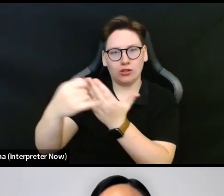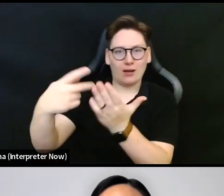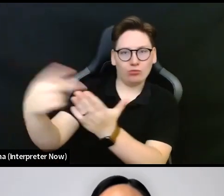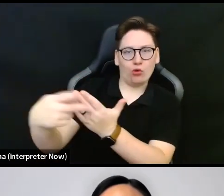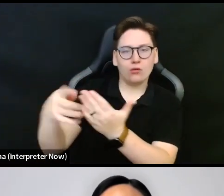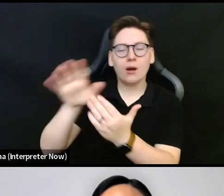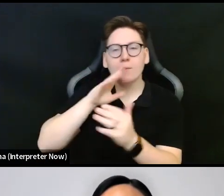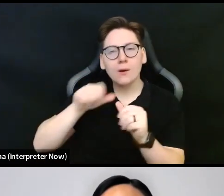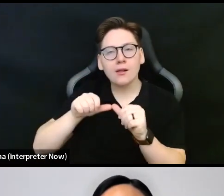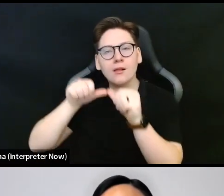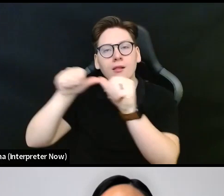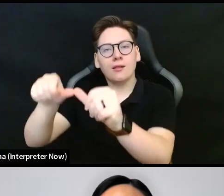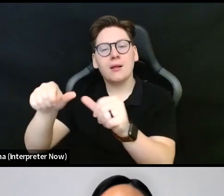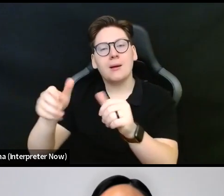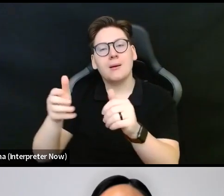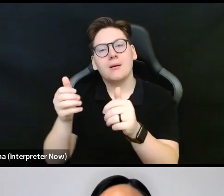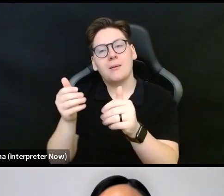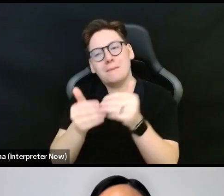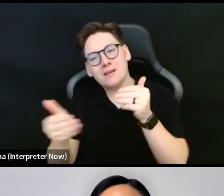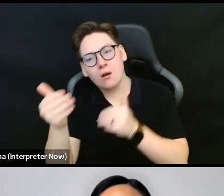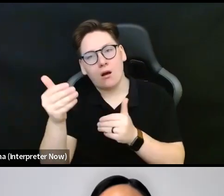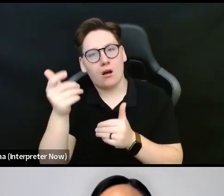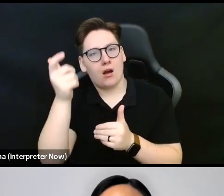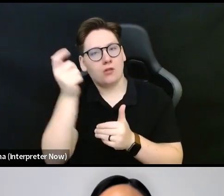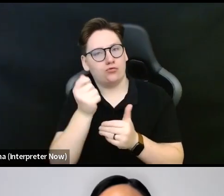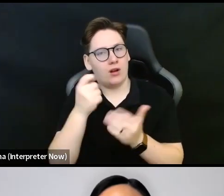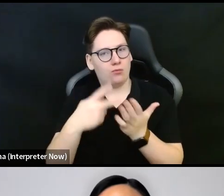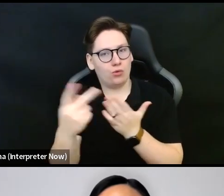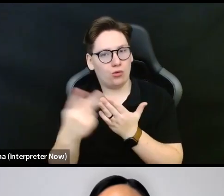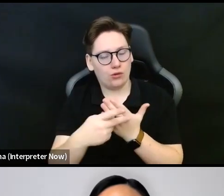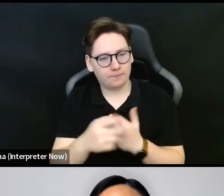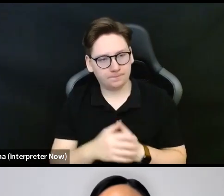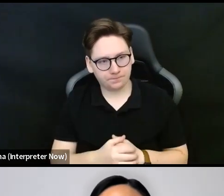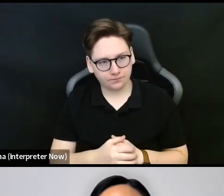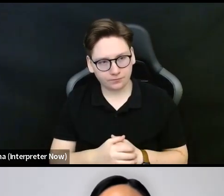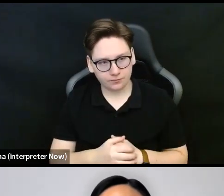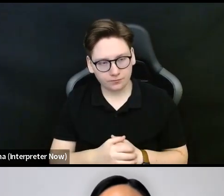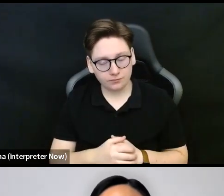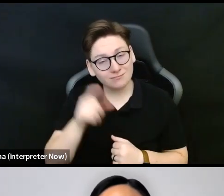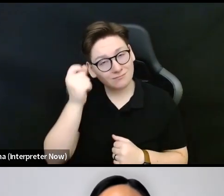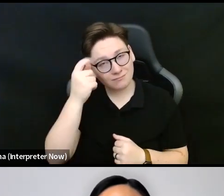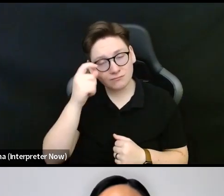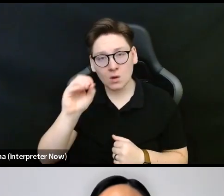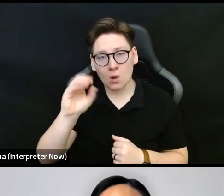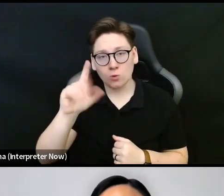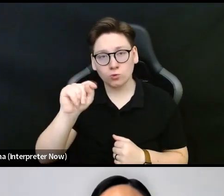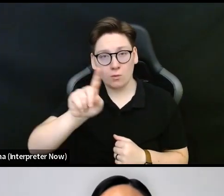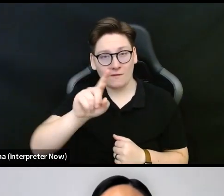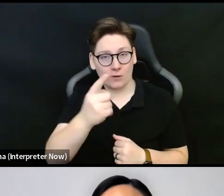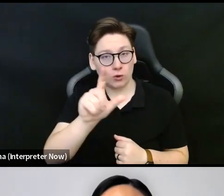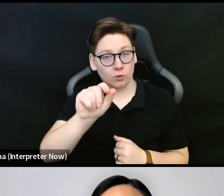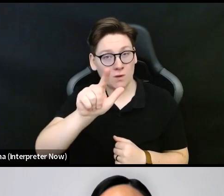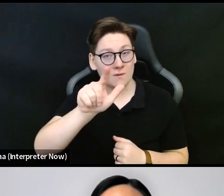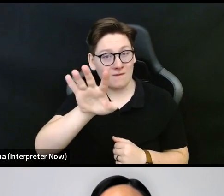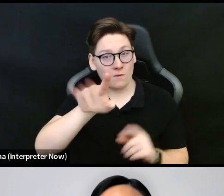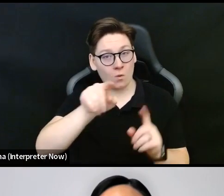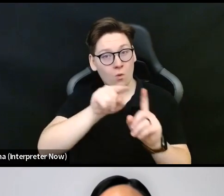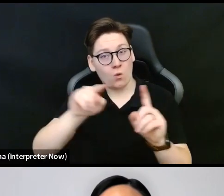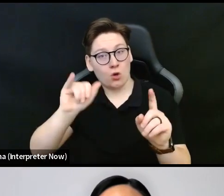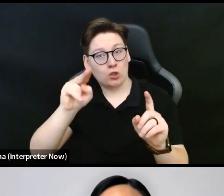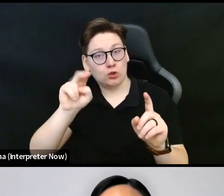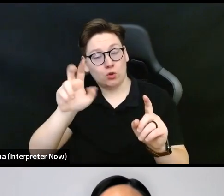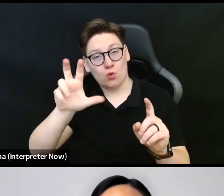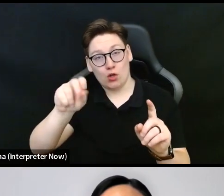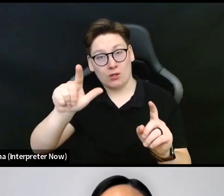performance period. So while all eligible expenses have to fall within that October 1st, 2024 to June 30th,